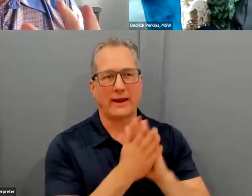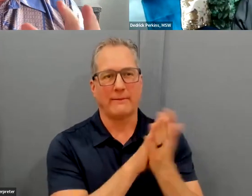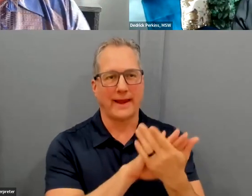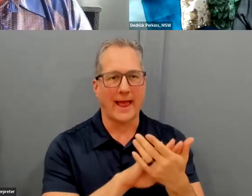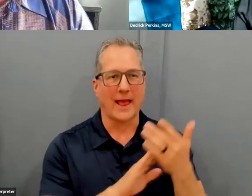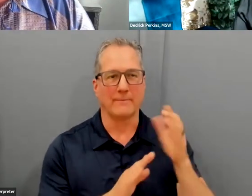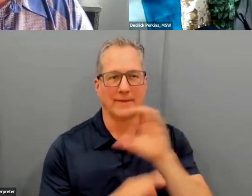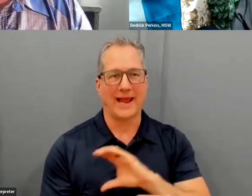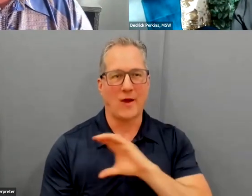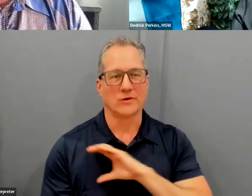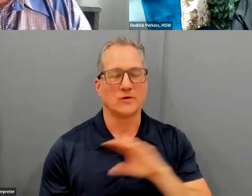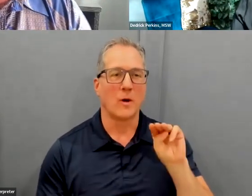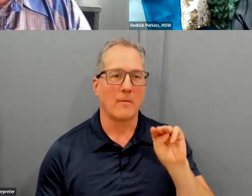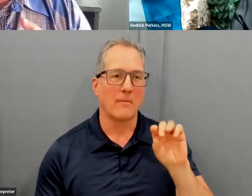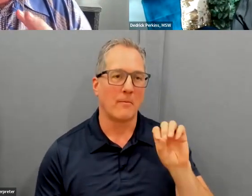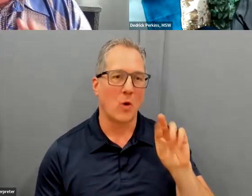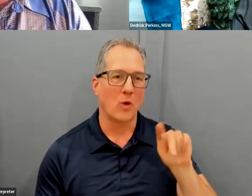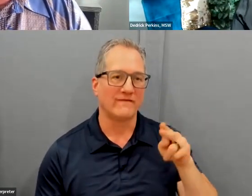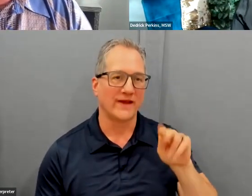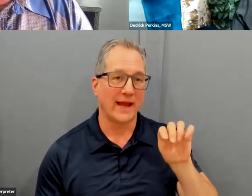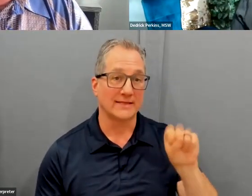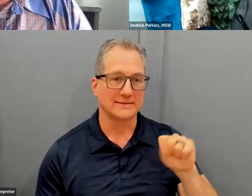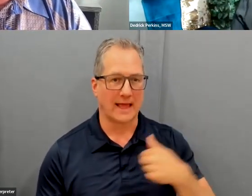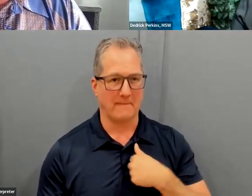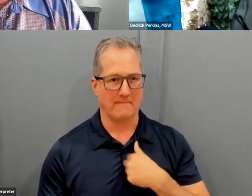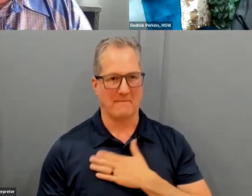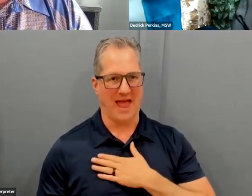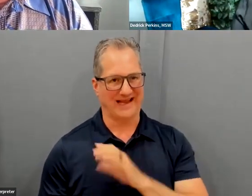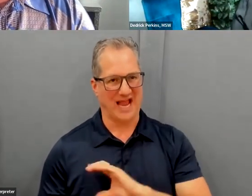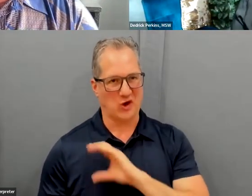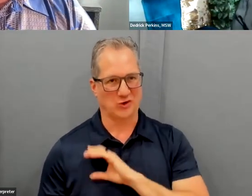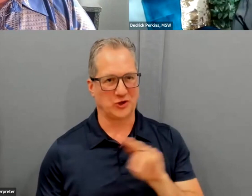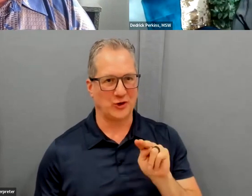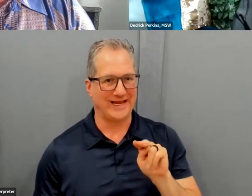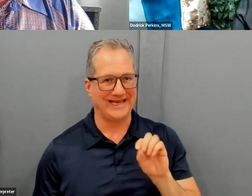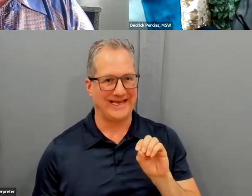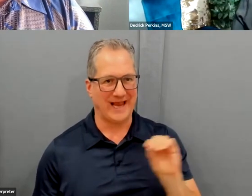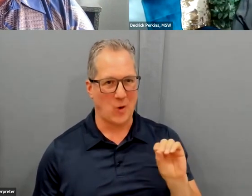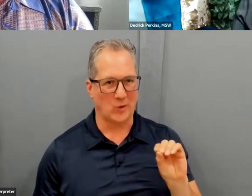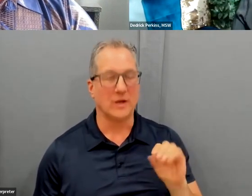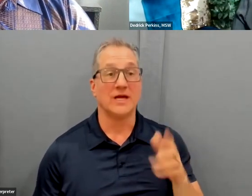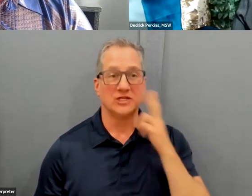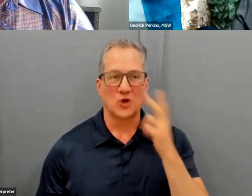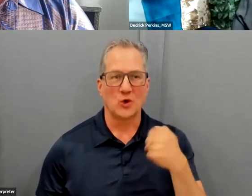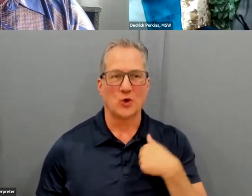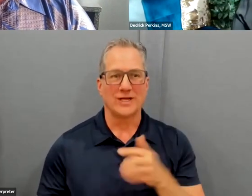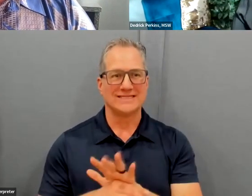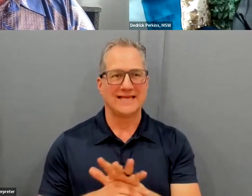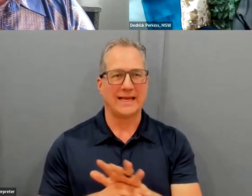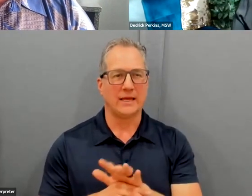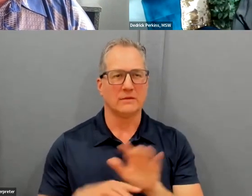I love that. Yeah. So the audience here can actually Google Jimmy Kimmel Live,